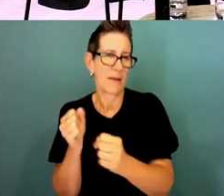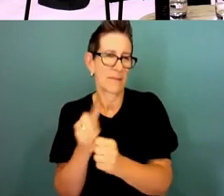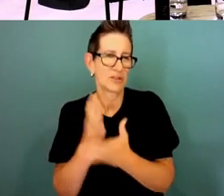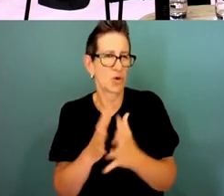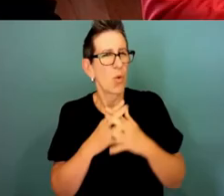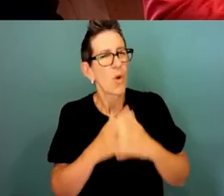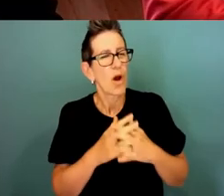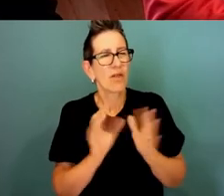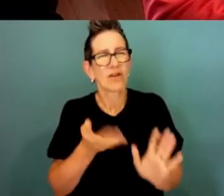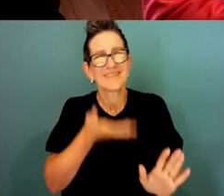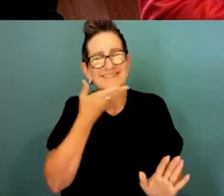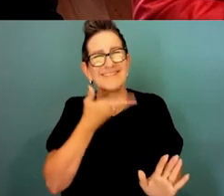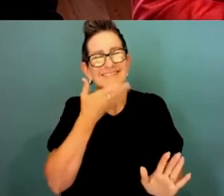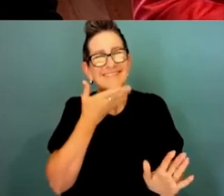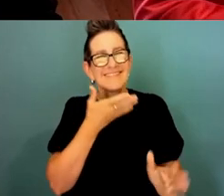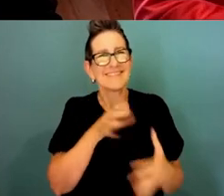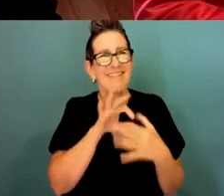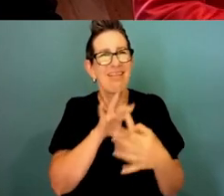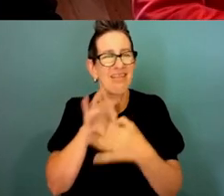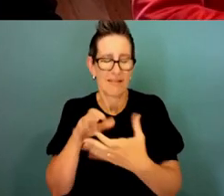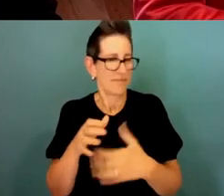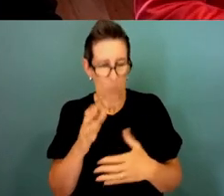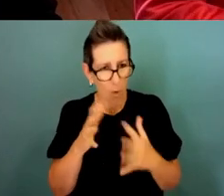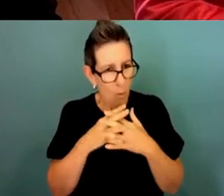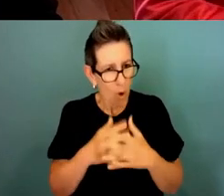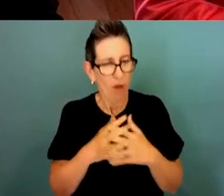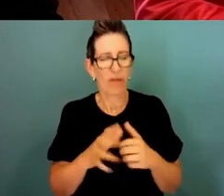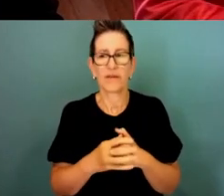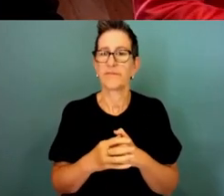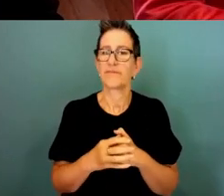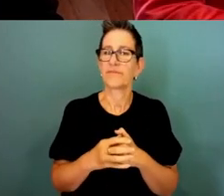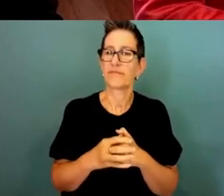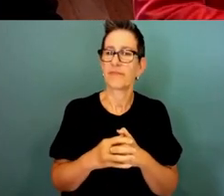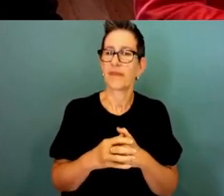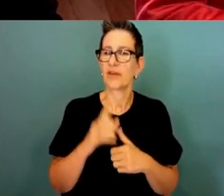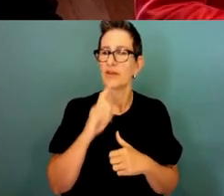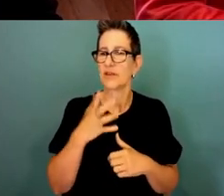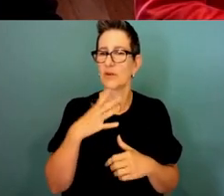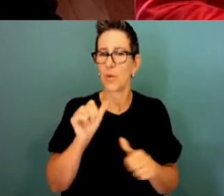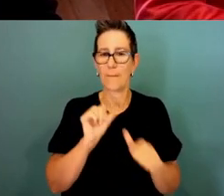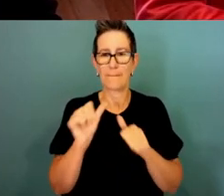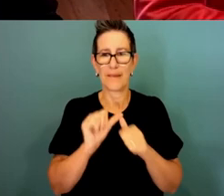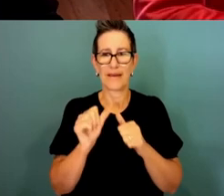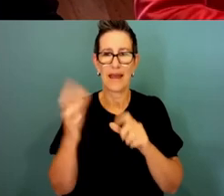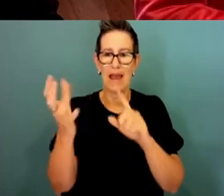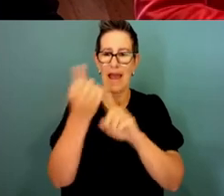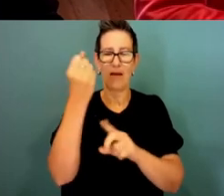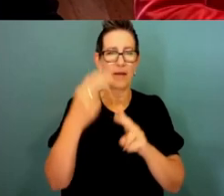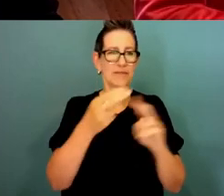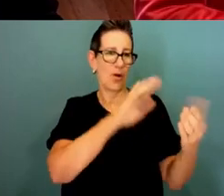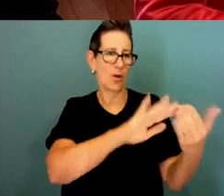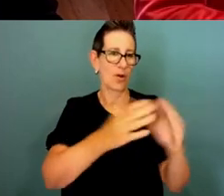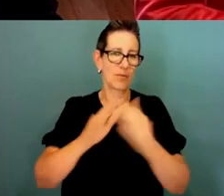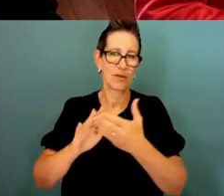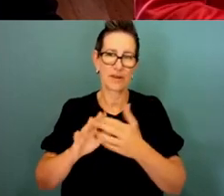to pick up on that point there and the second part of the question in particular, that issue about better outcomes for community, which is something obviously